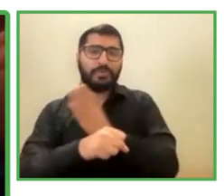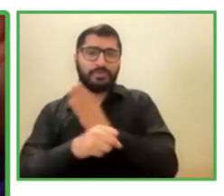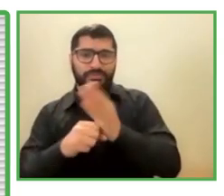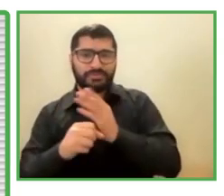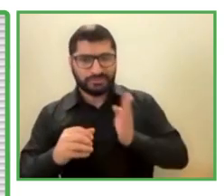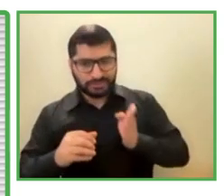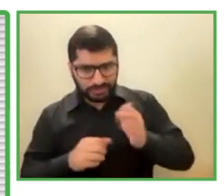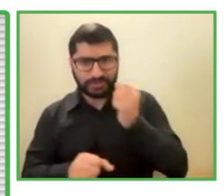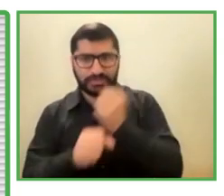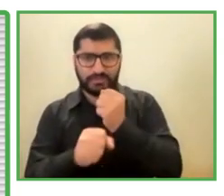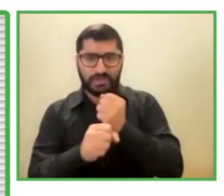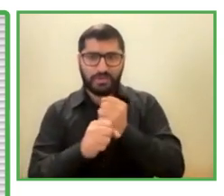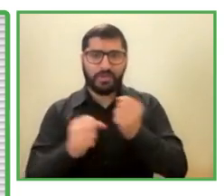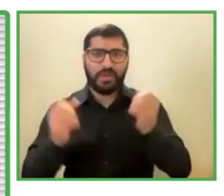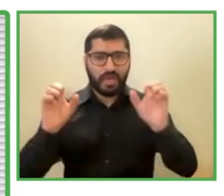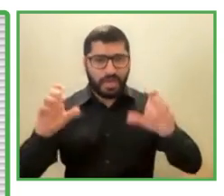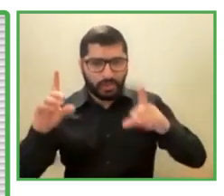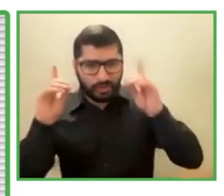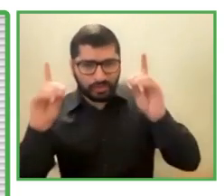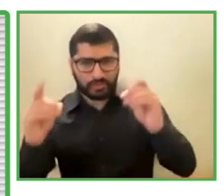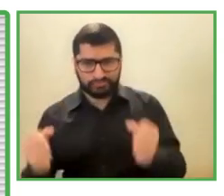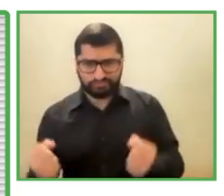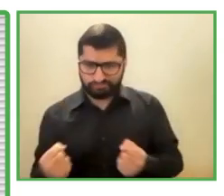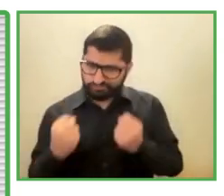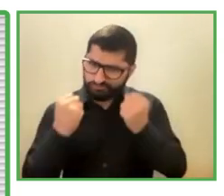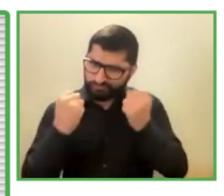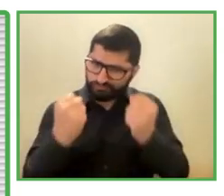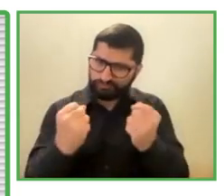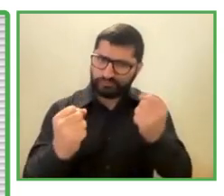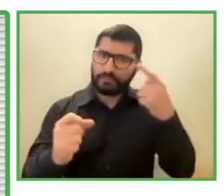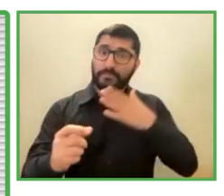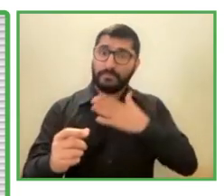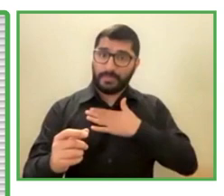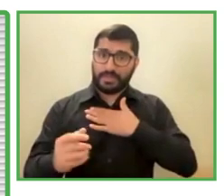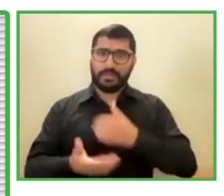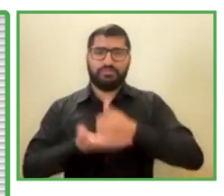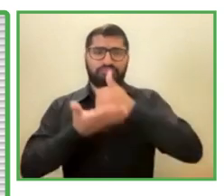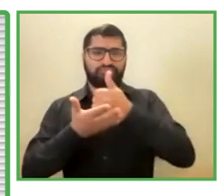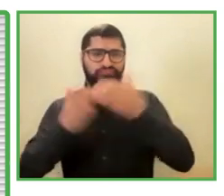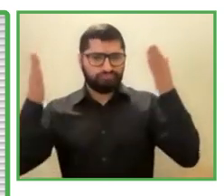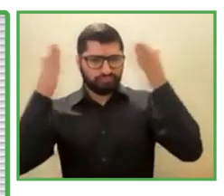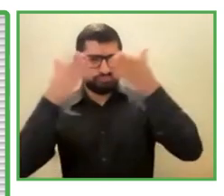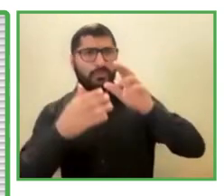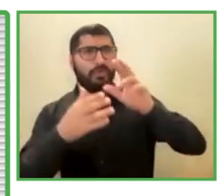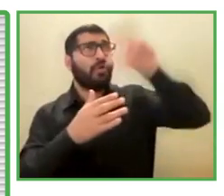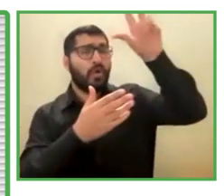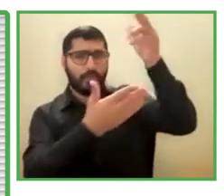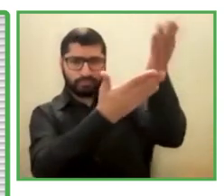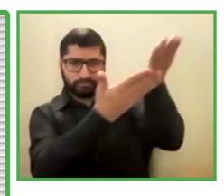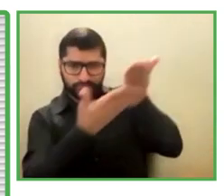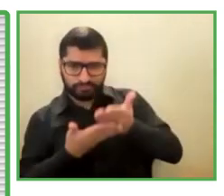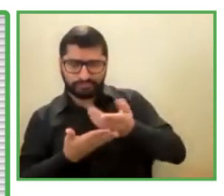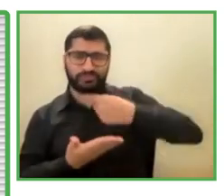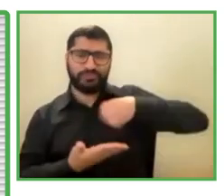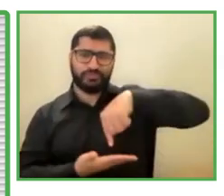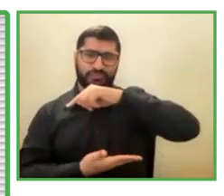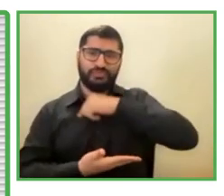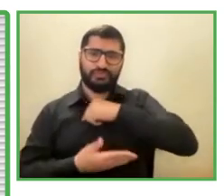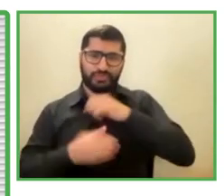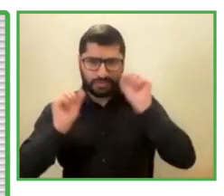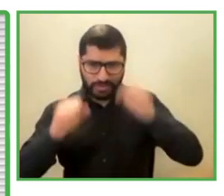working and studying and growing with my career. Hopefully, I would like to finish my studies.